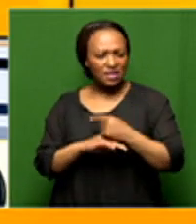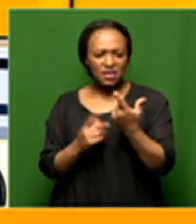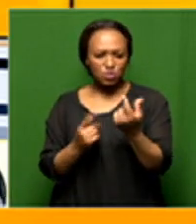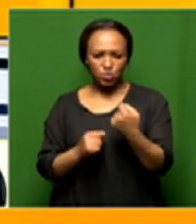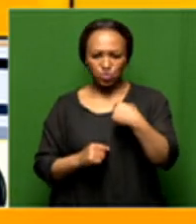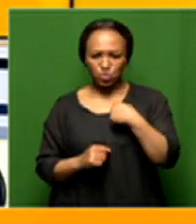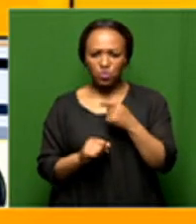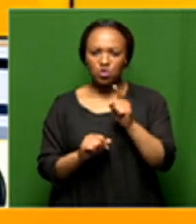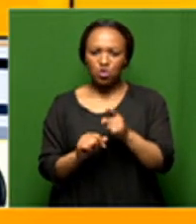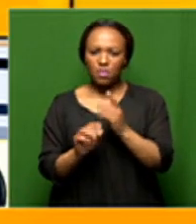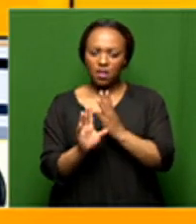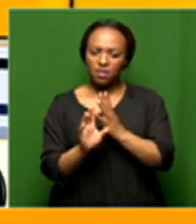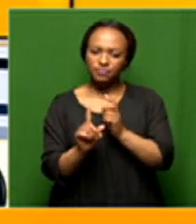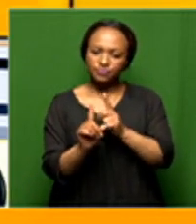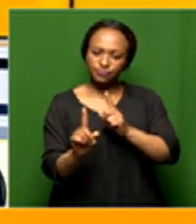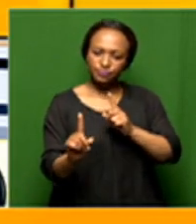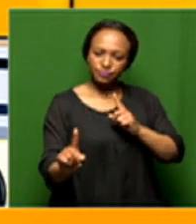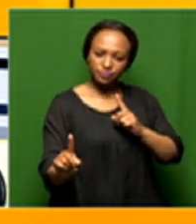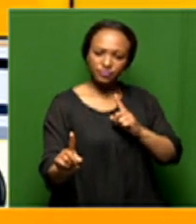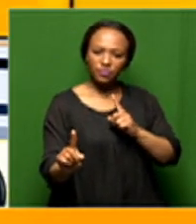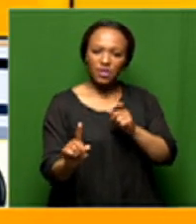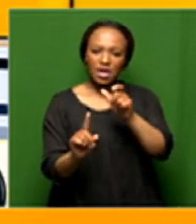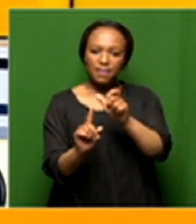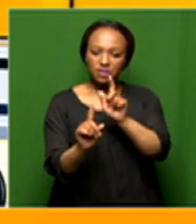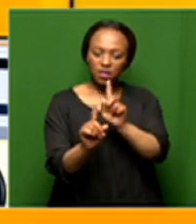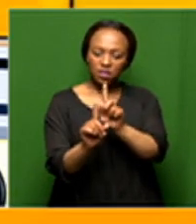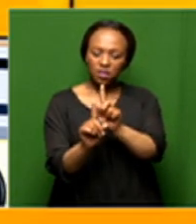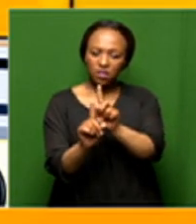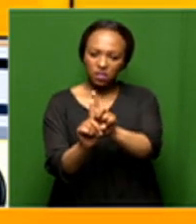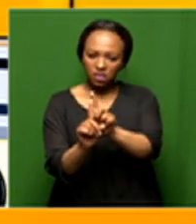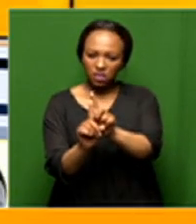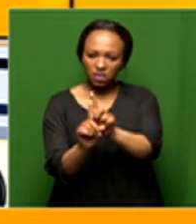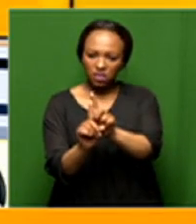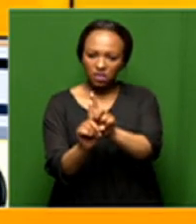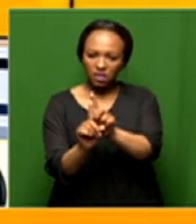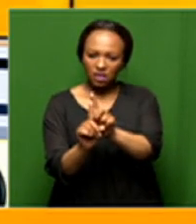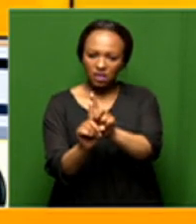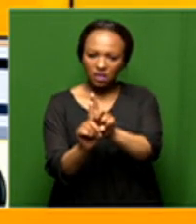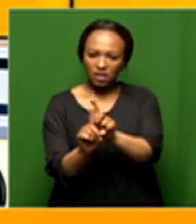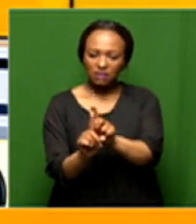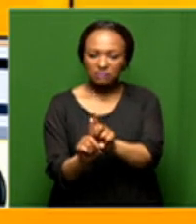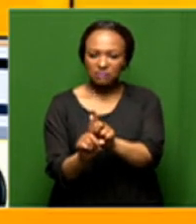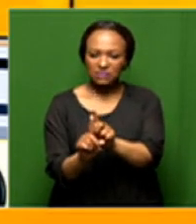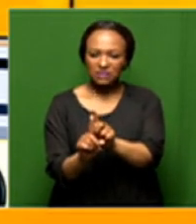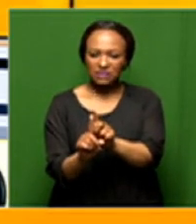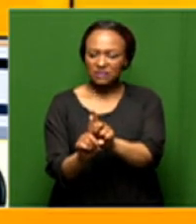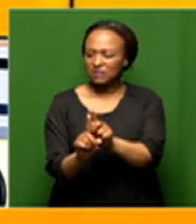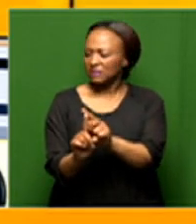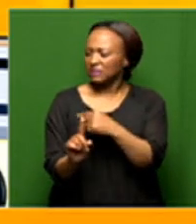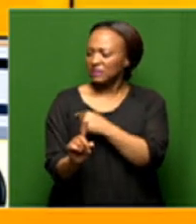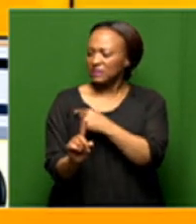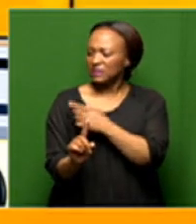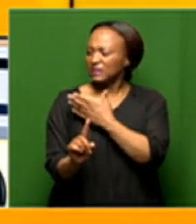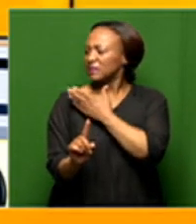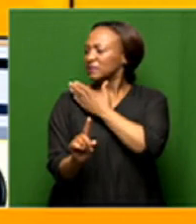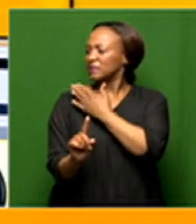queue you know the usual queue that social distancing where somebody comes up right against you and they're like and I'm standing there I'm like I I so badly want